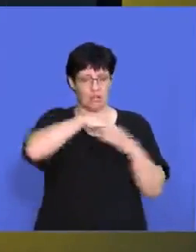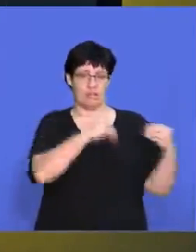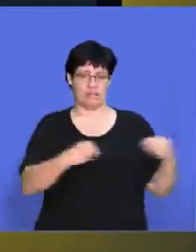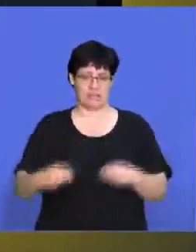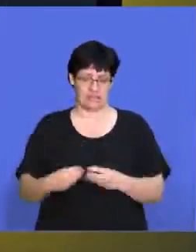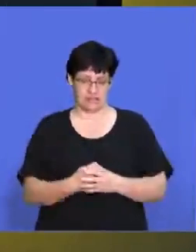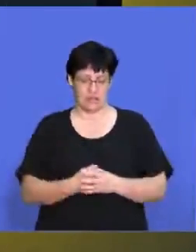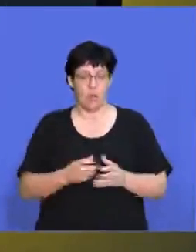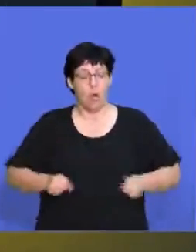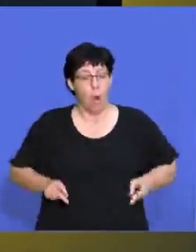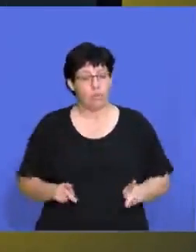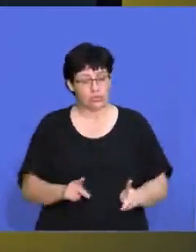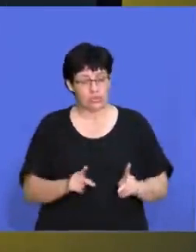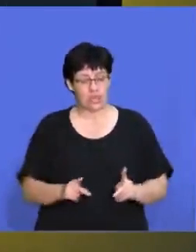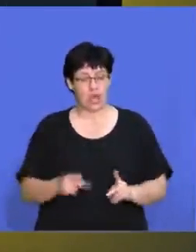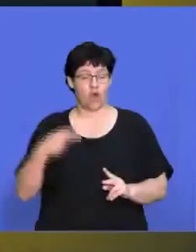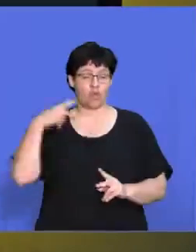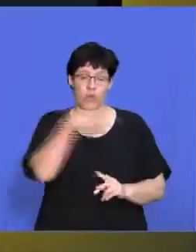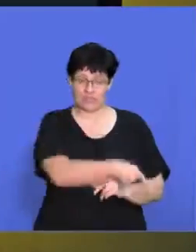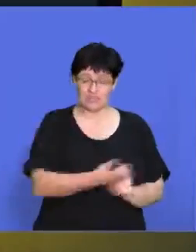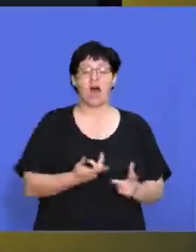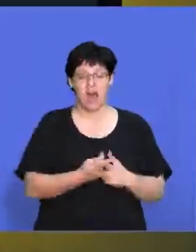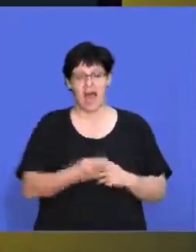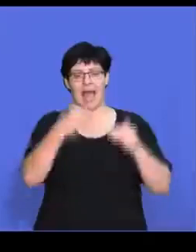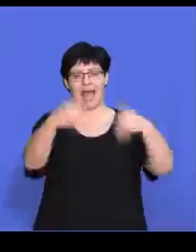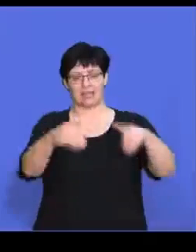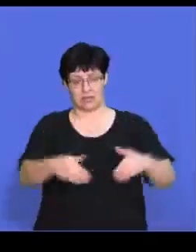opportunities and threats are external to the business.